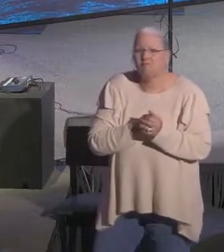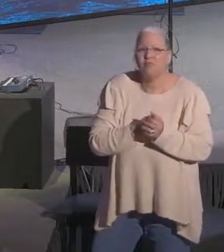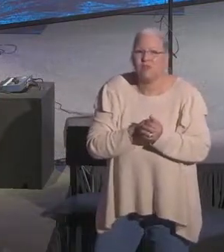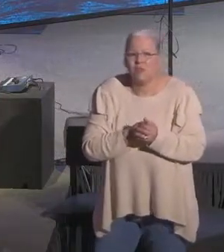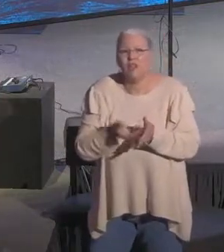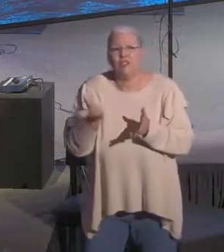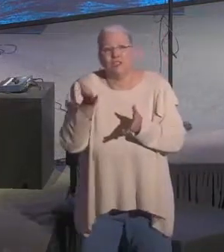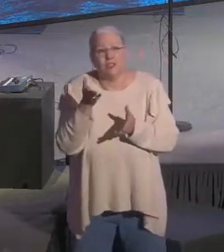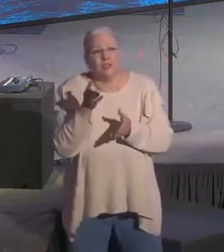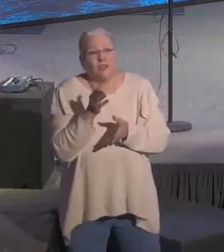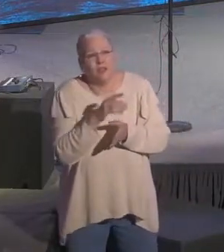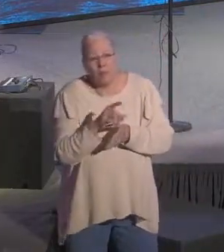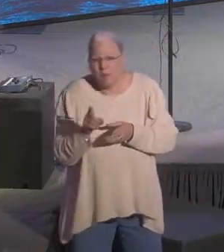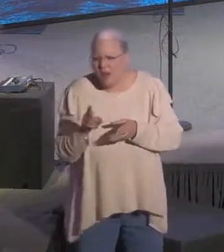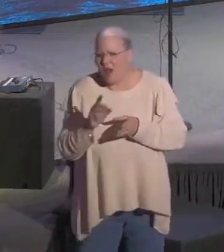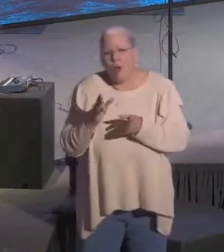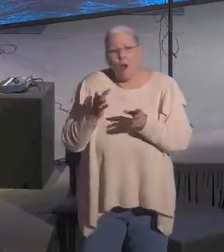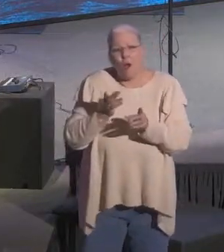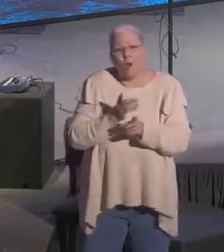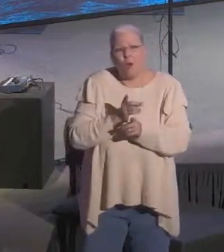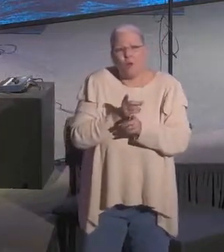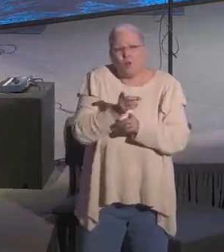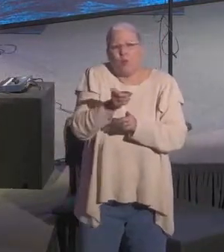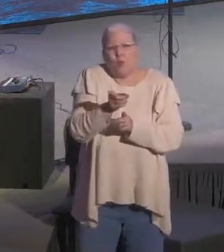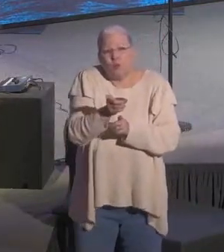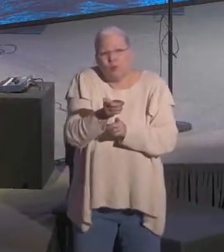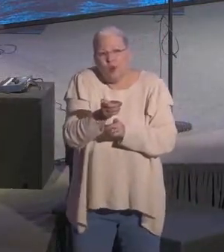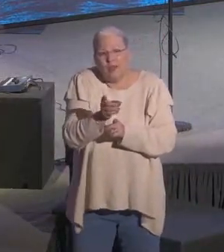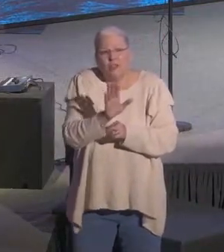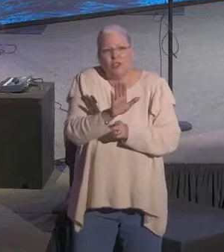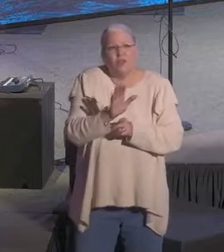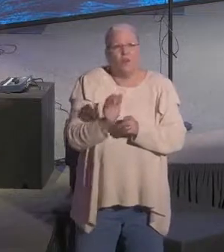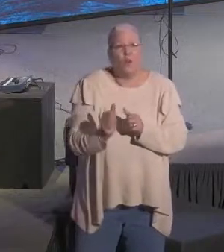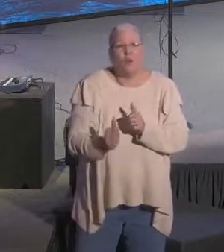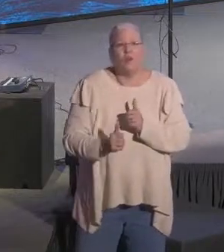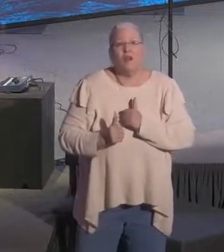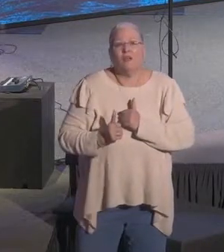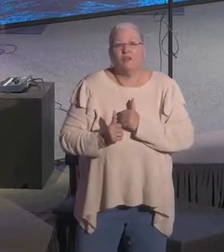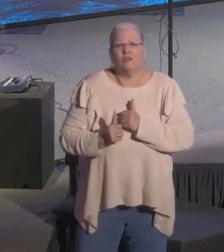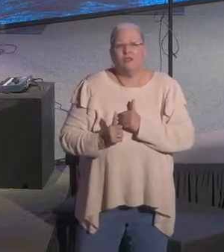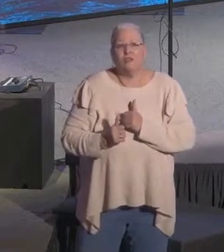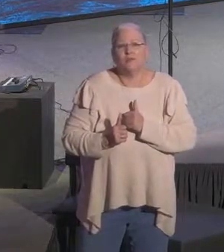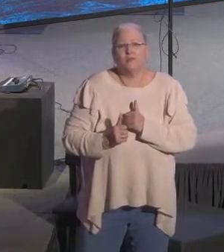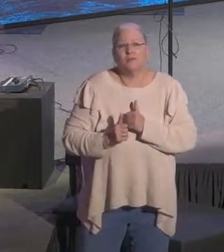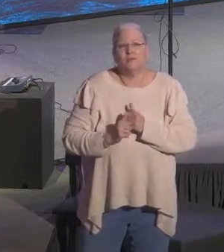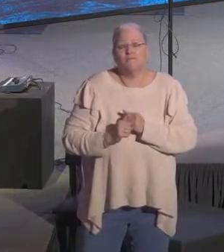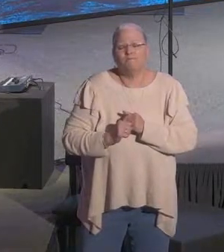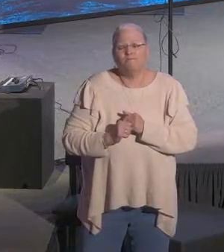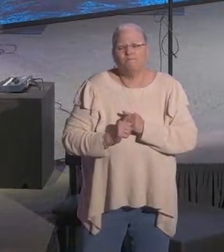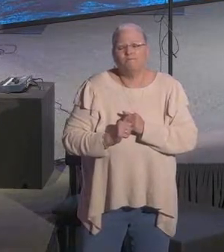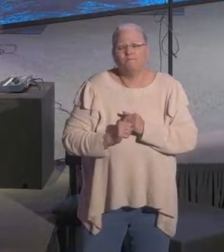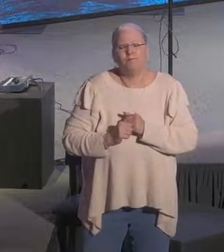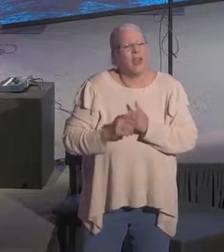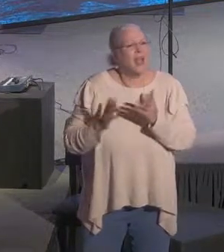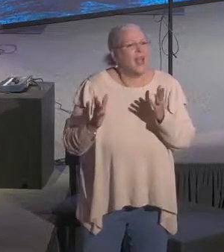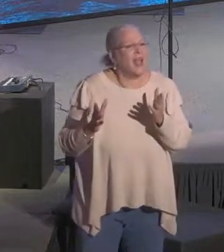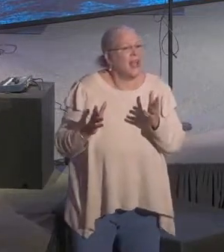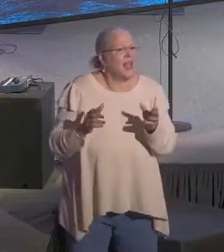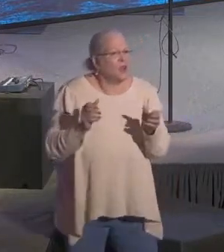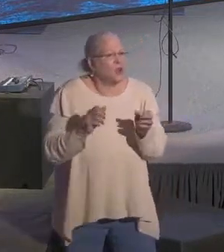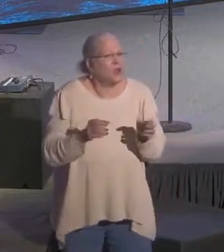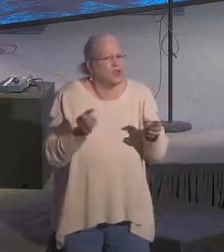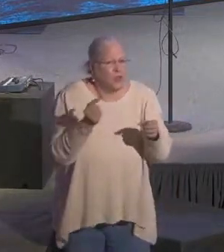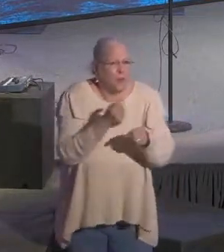determine an awful lot about the trajectory and the quality of your life. and it will also